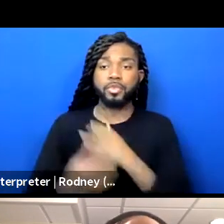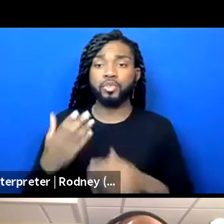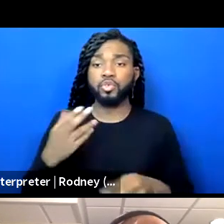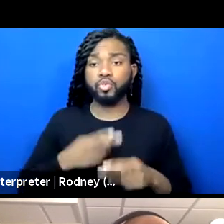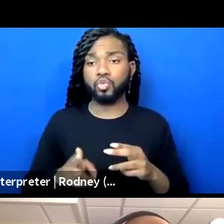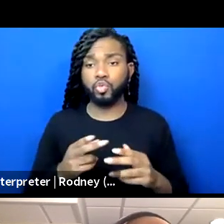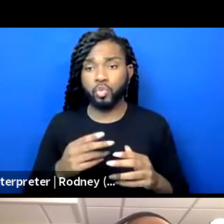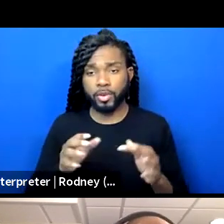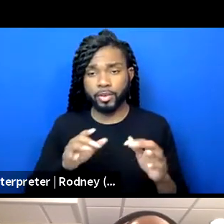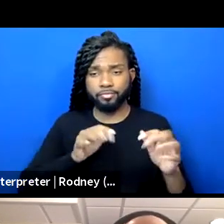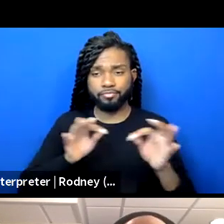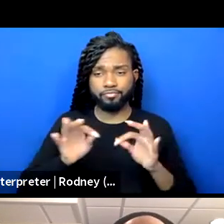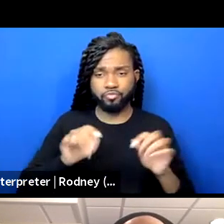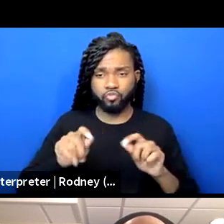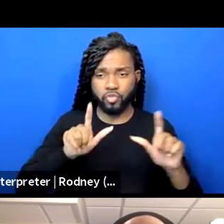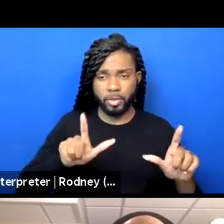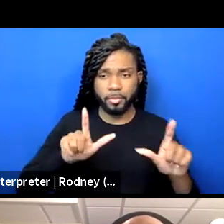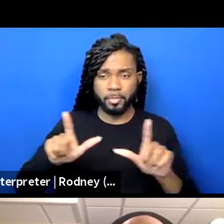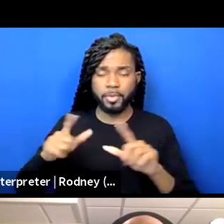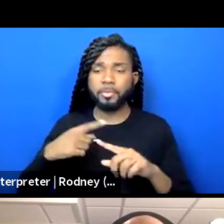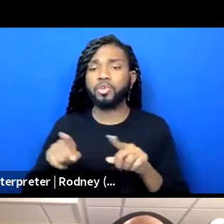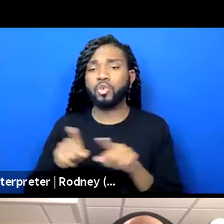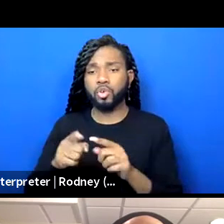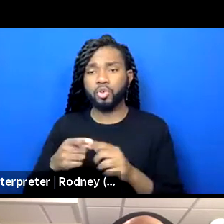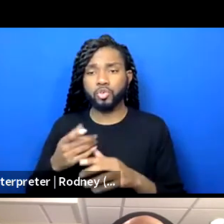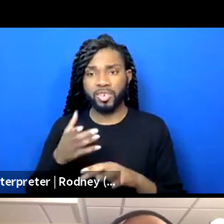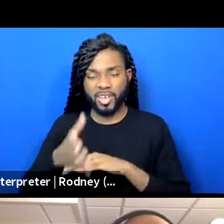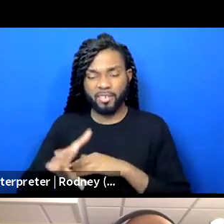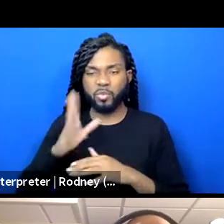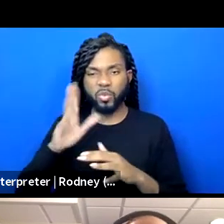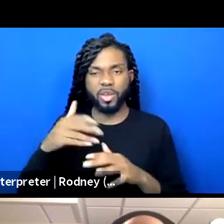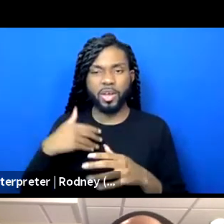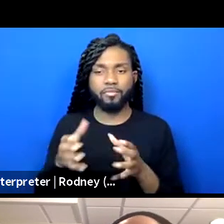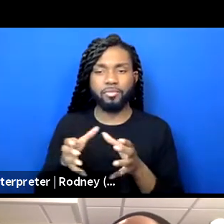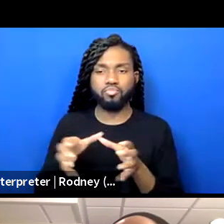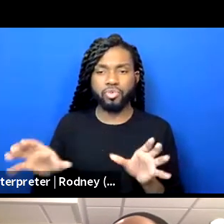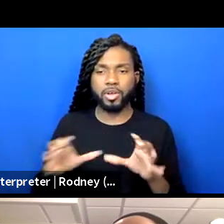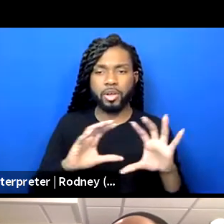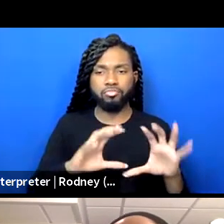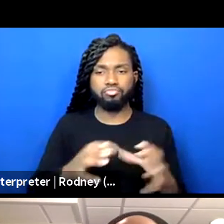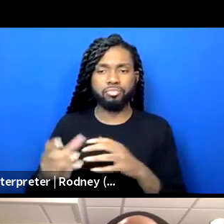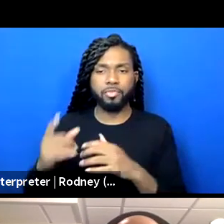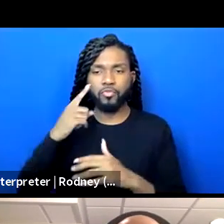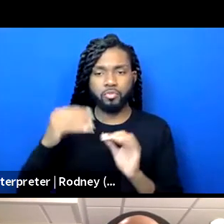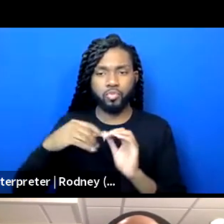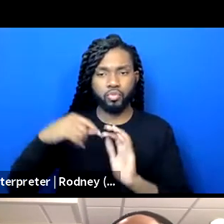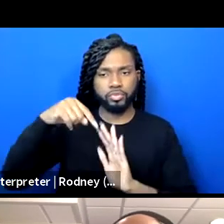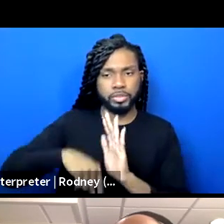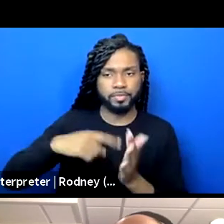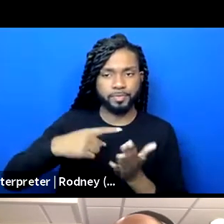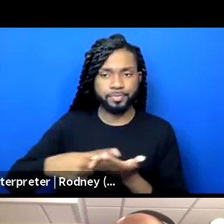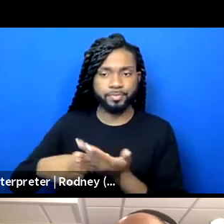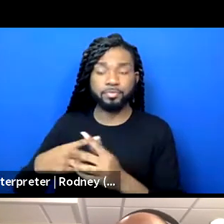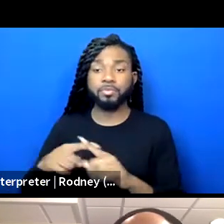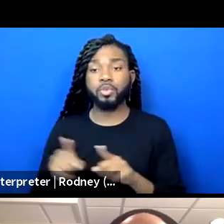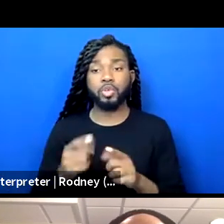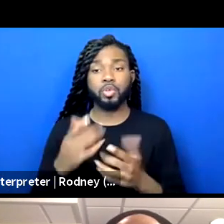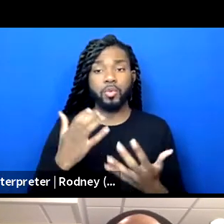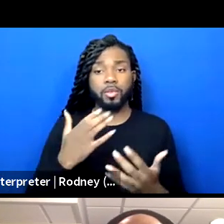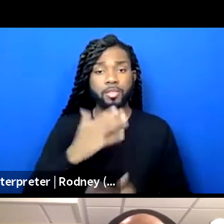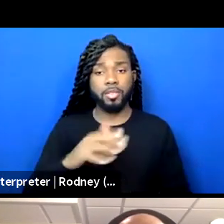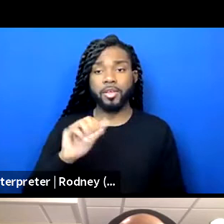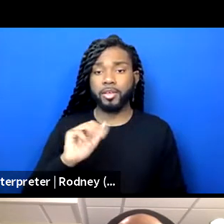discussions so that will allow us to go deeper. Just a really quick thank you to Amelia,